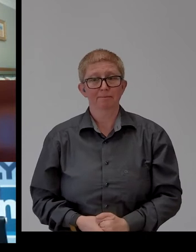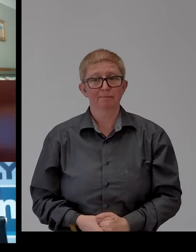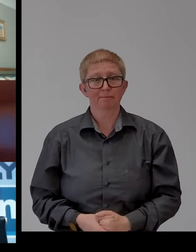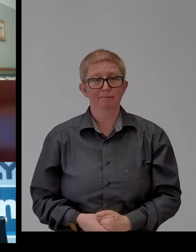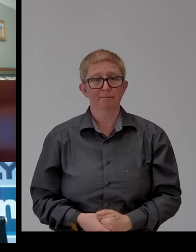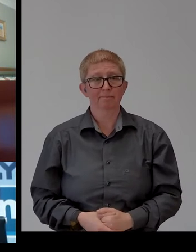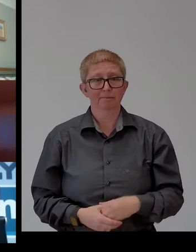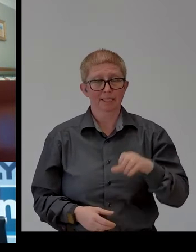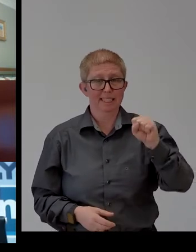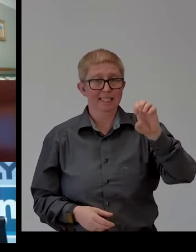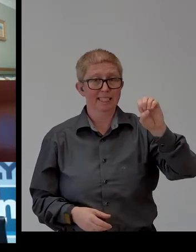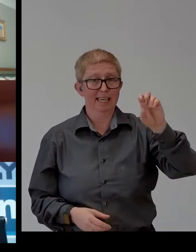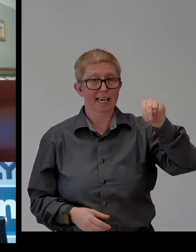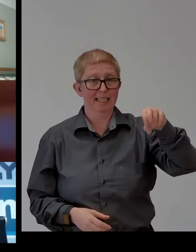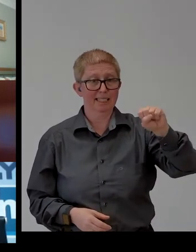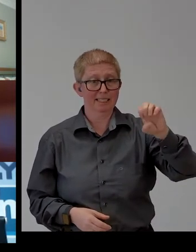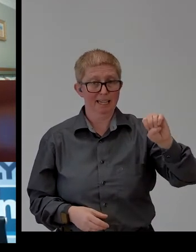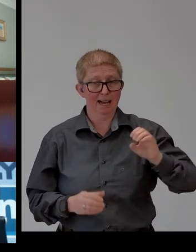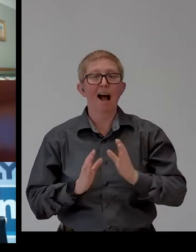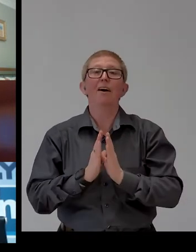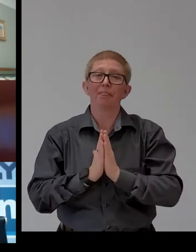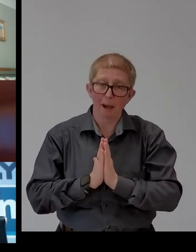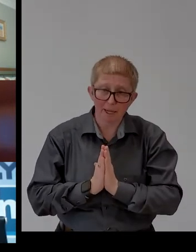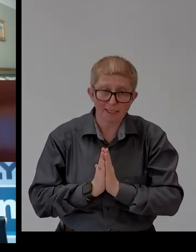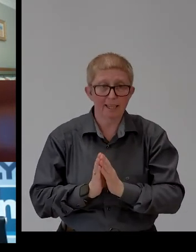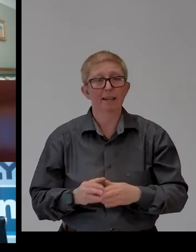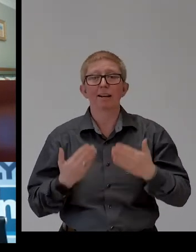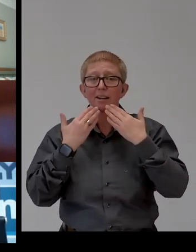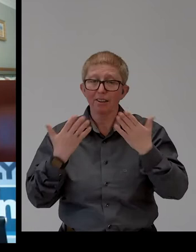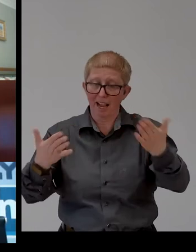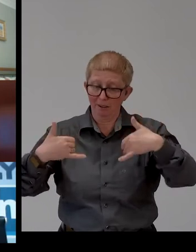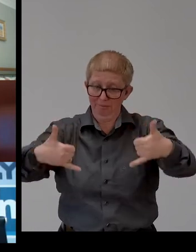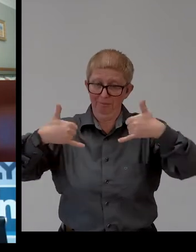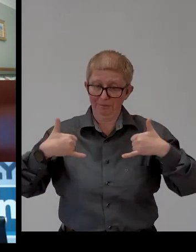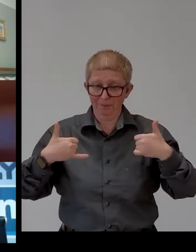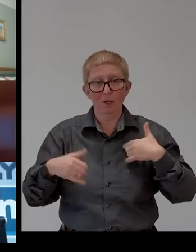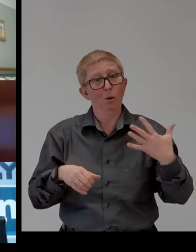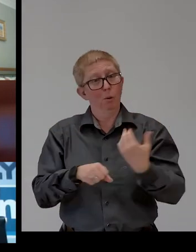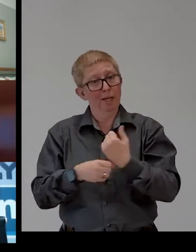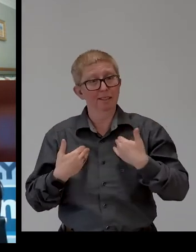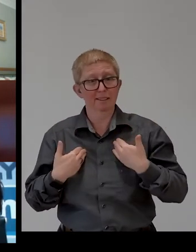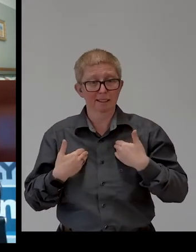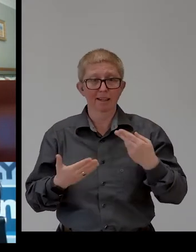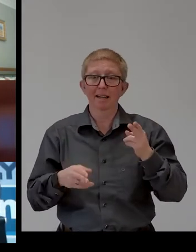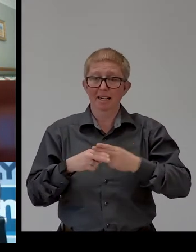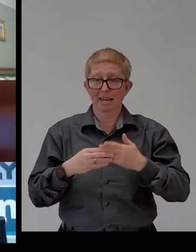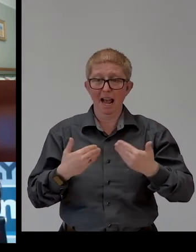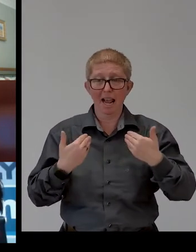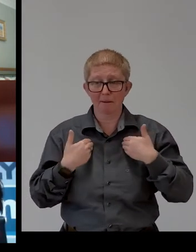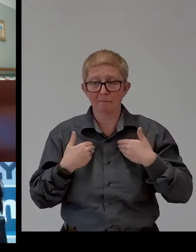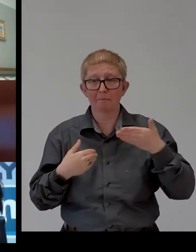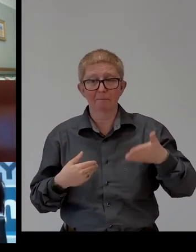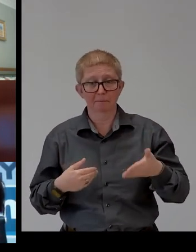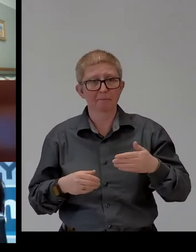Namaste. Thank you very much for the award. And my name is Akhil Paul. I'm the founder director for Sense International India.